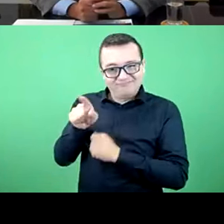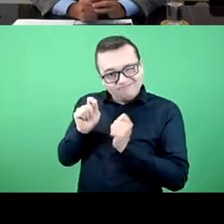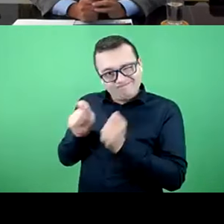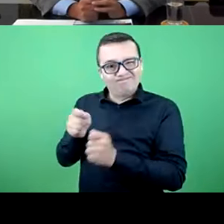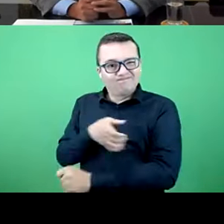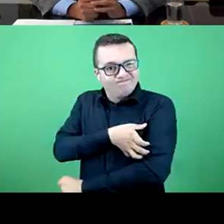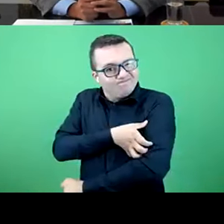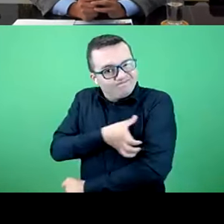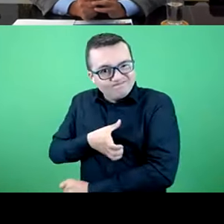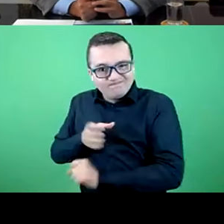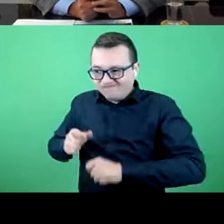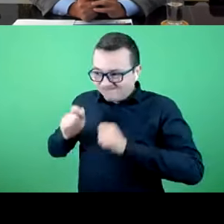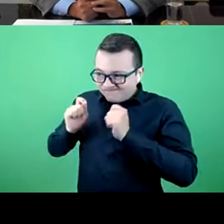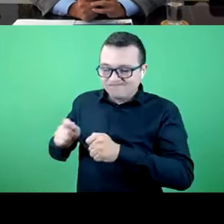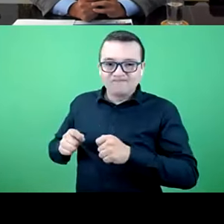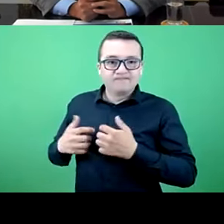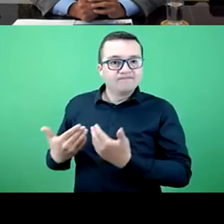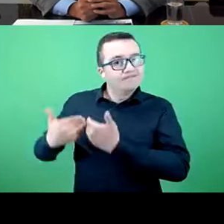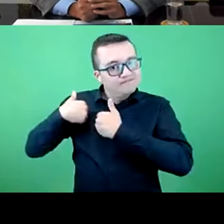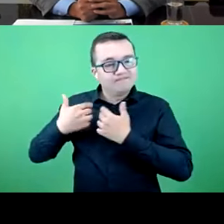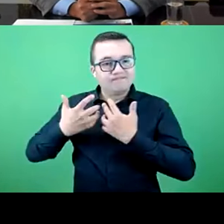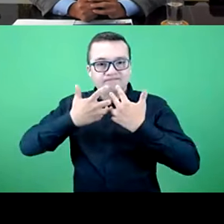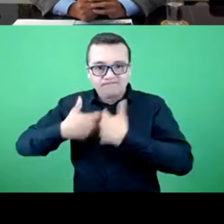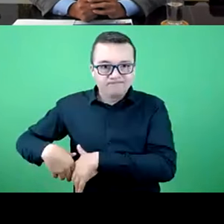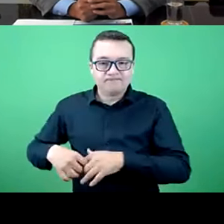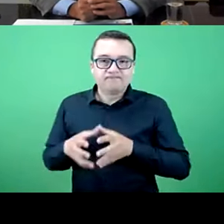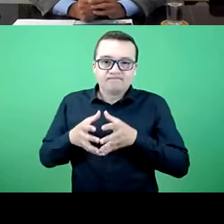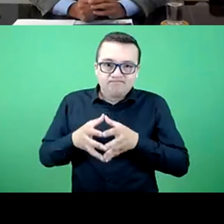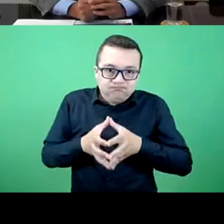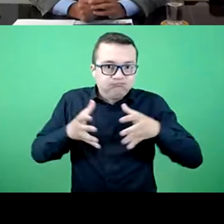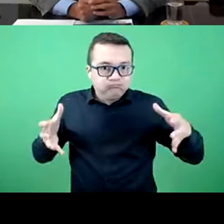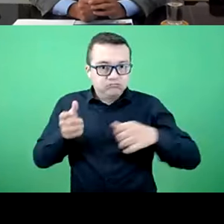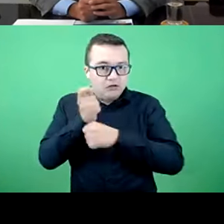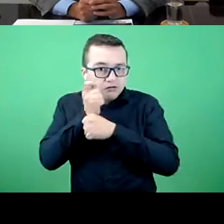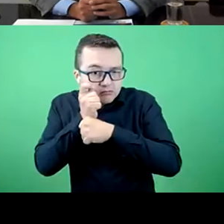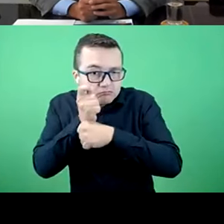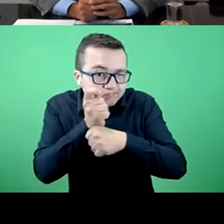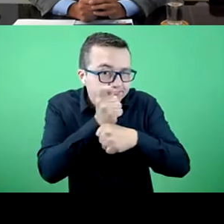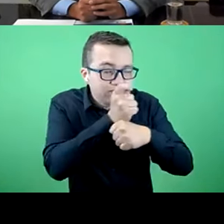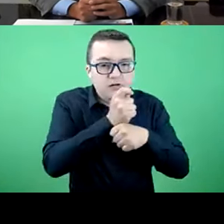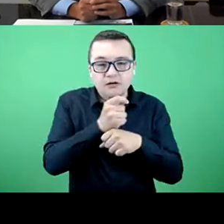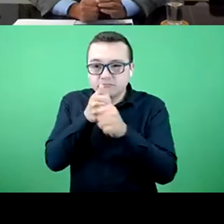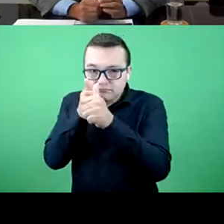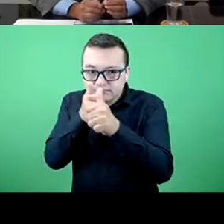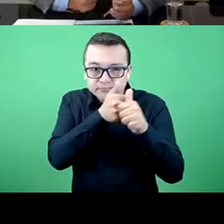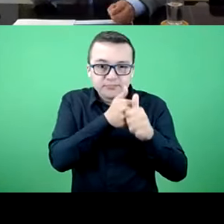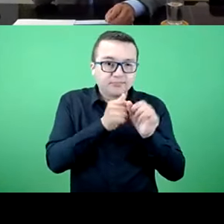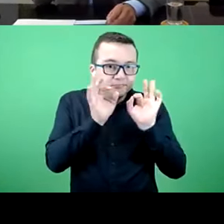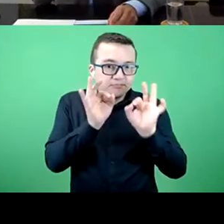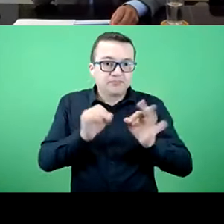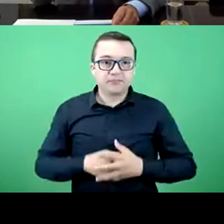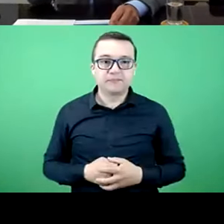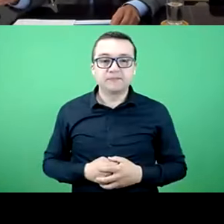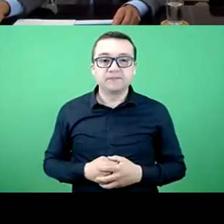agents like the health superintendents in Chile and by strengthening their capacity for following